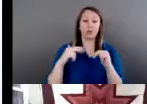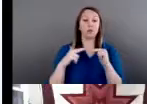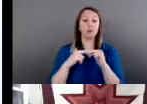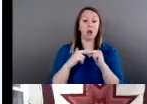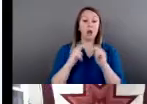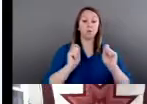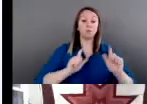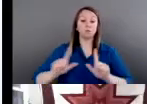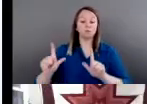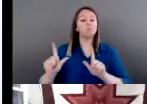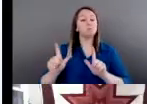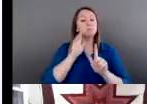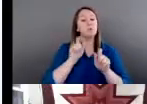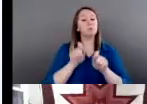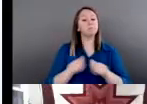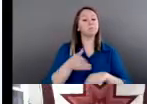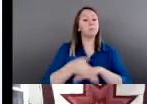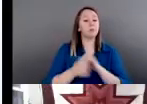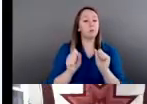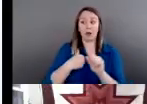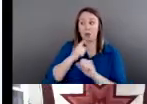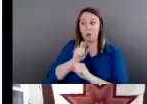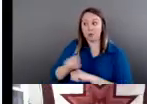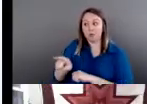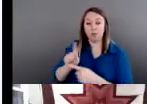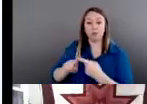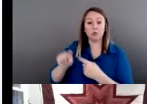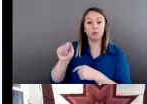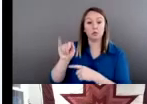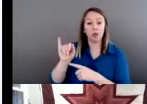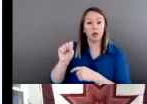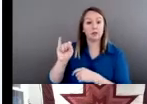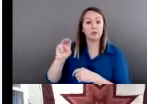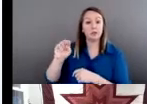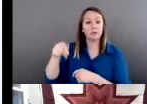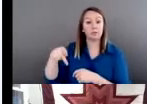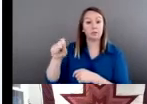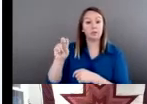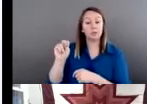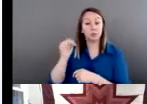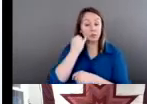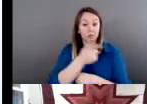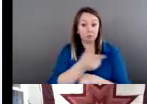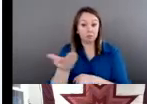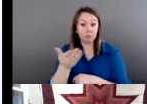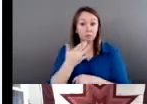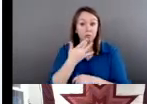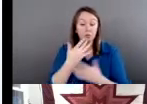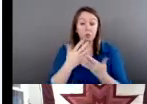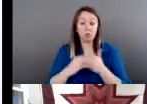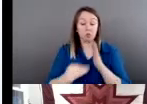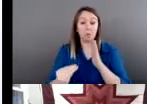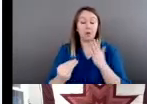I will probably just email them over to Ty Simpson. And if you would like a copy, I'm more than comfortable with you